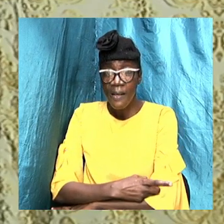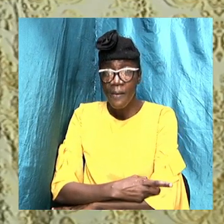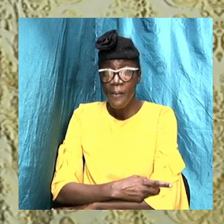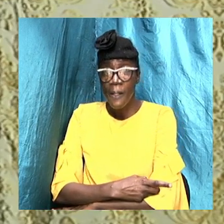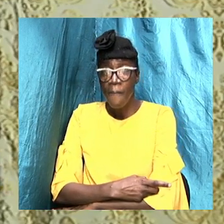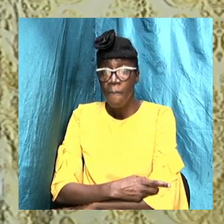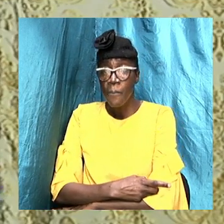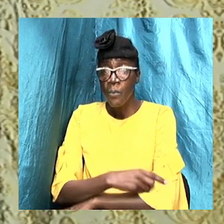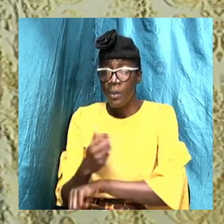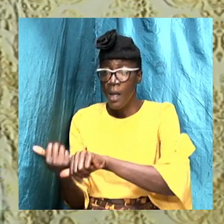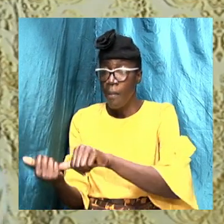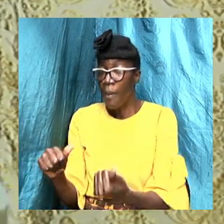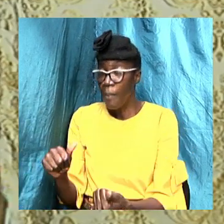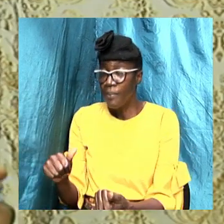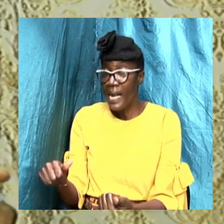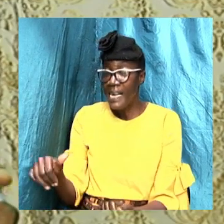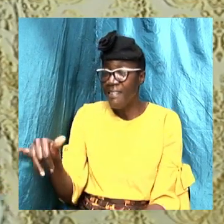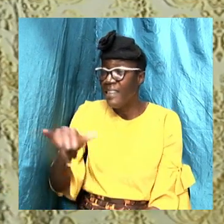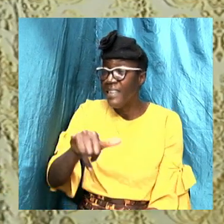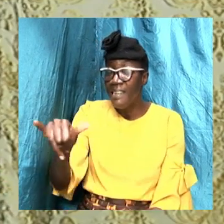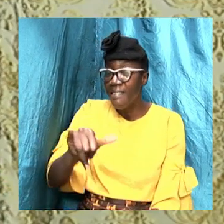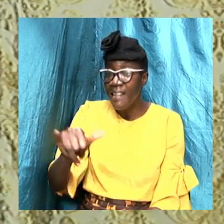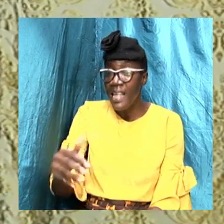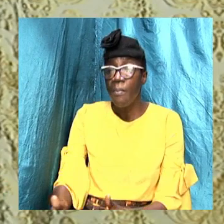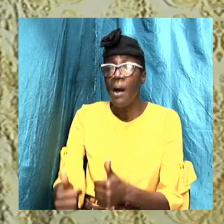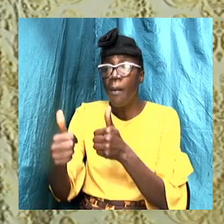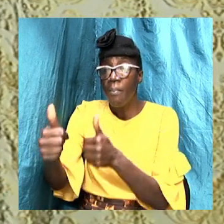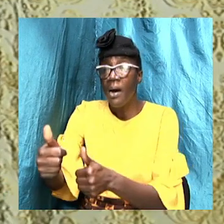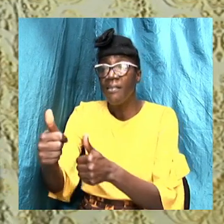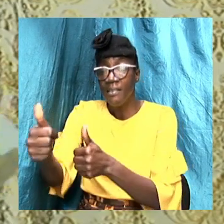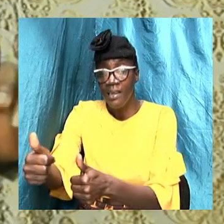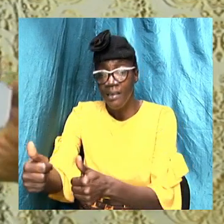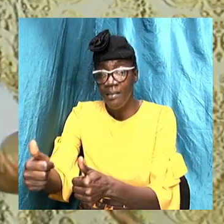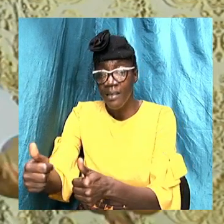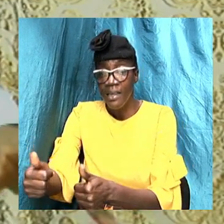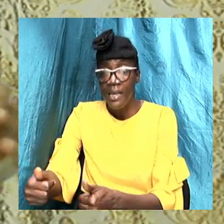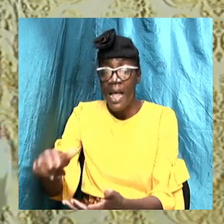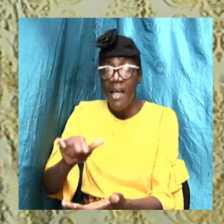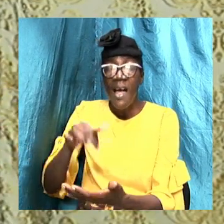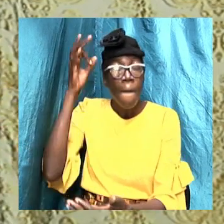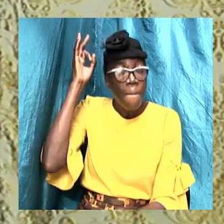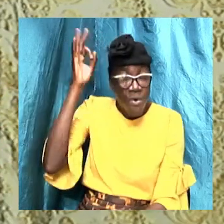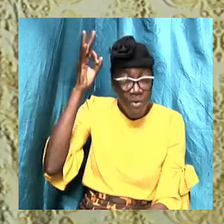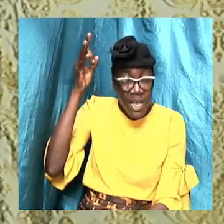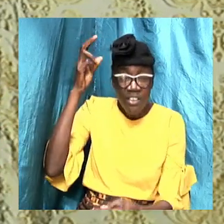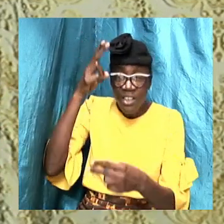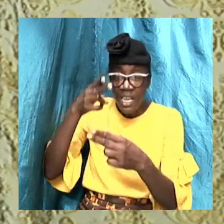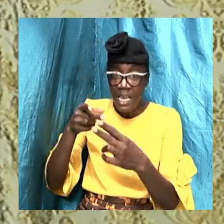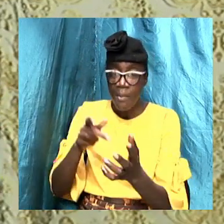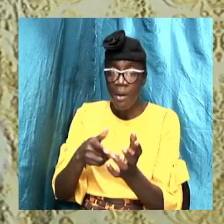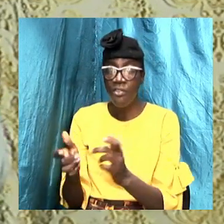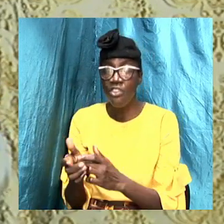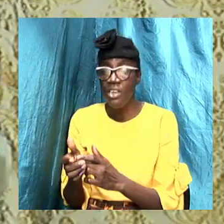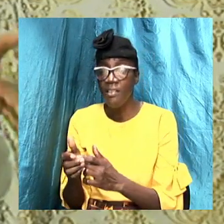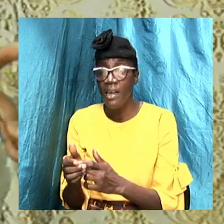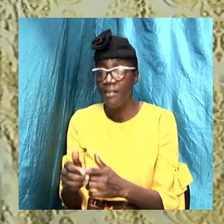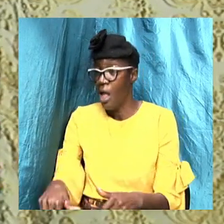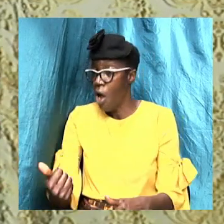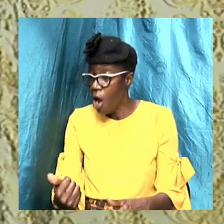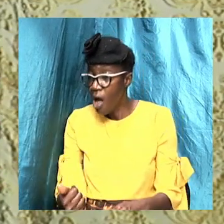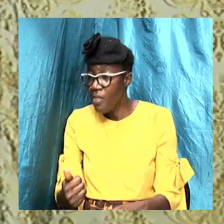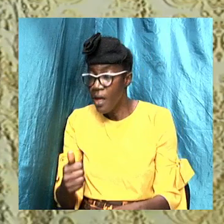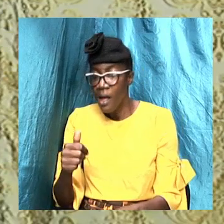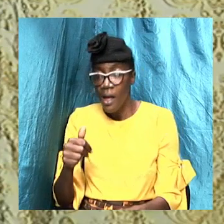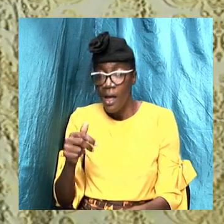were baptized by the same apostles that preached in the name of Jesus Christ if the other apostles